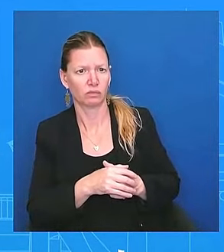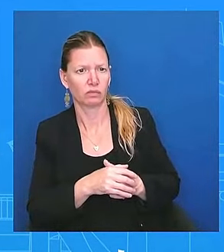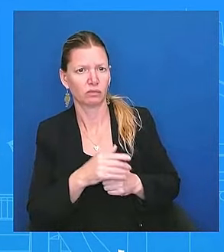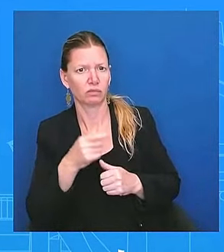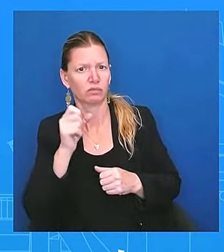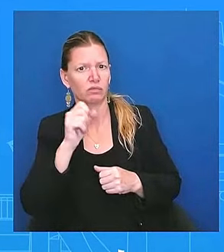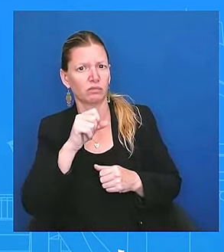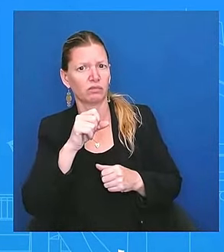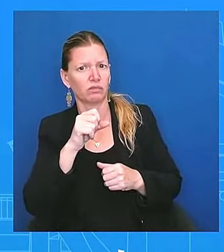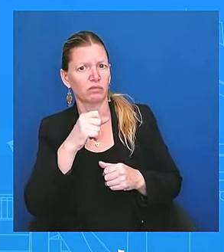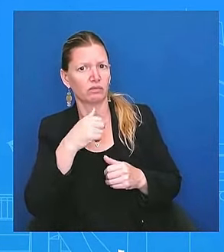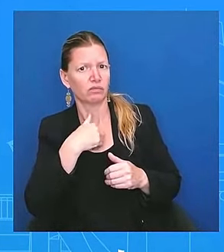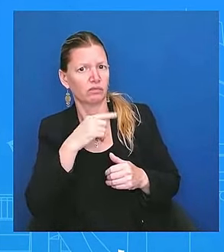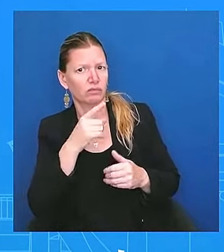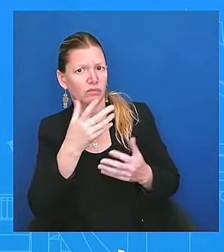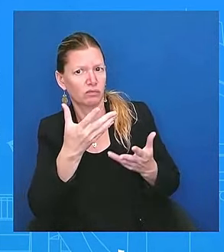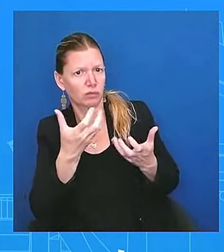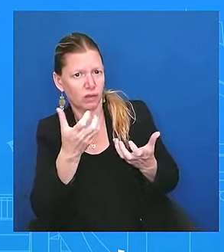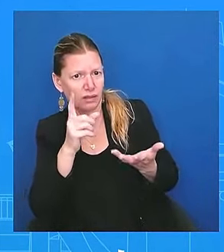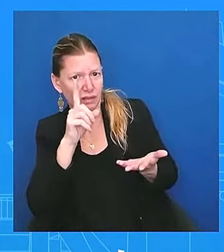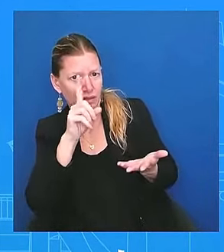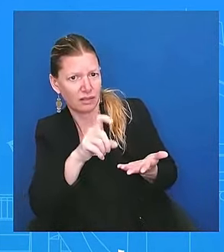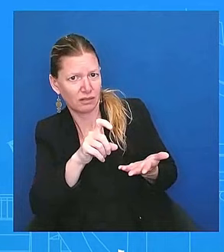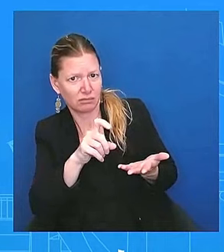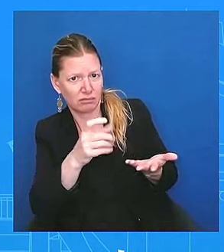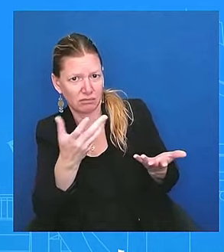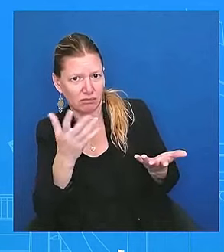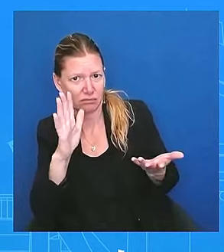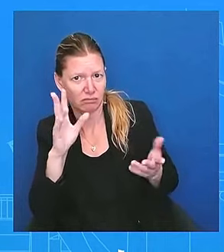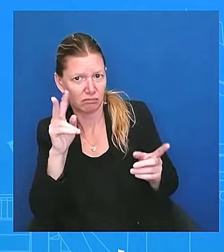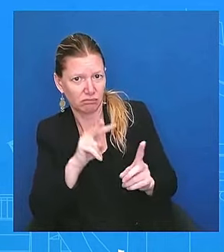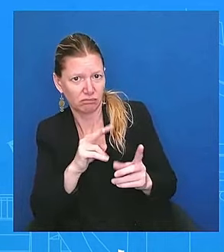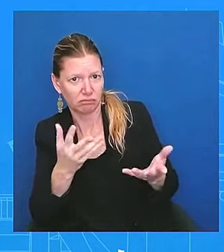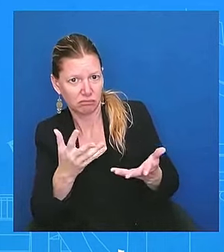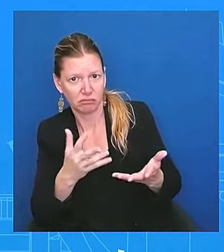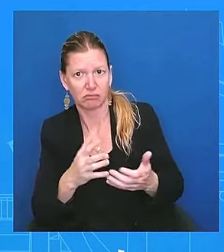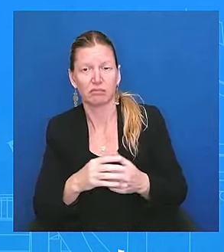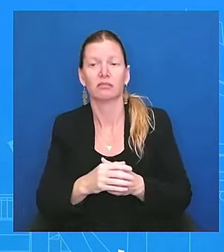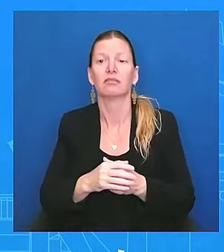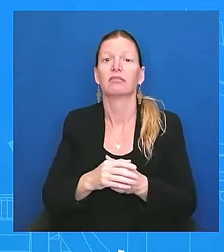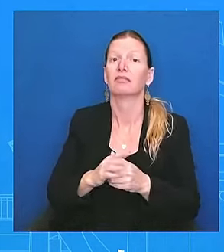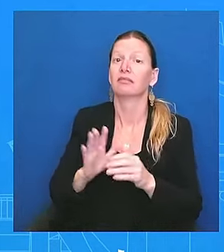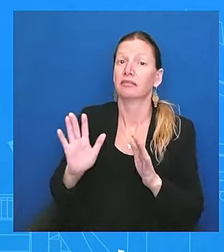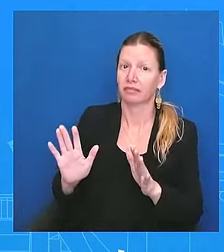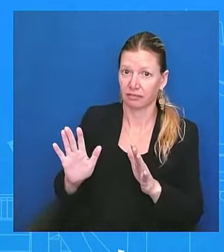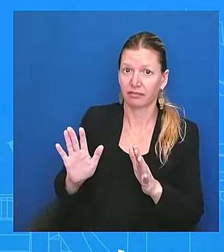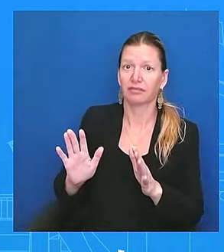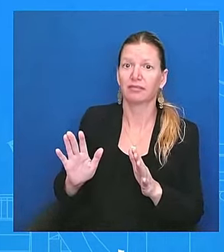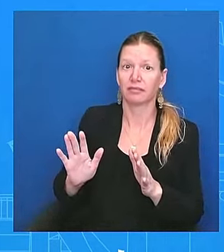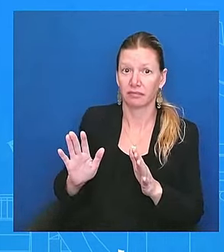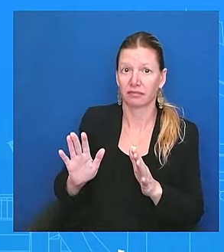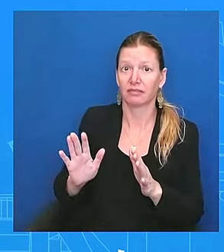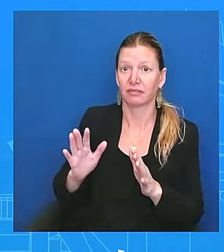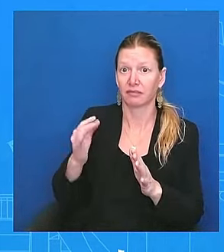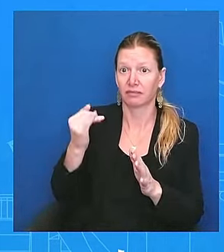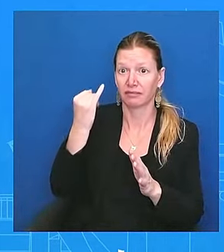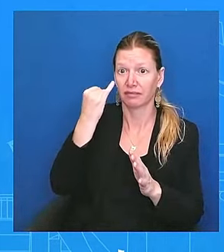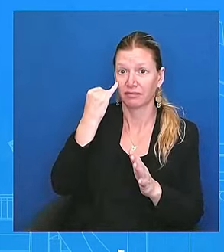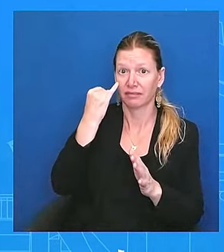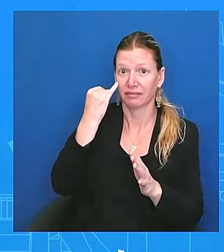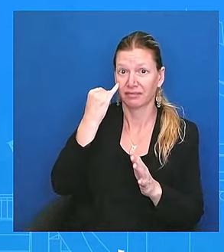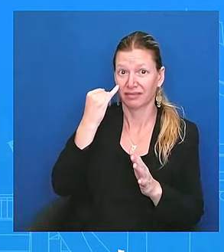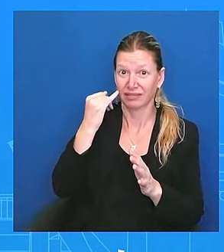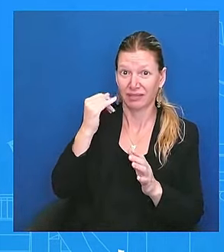awake. That's inappropriate. As you heard from your colleague, the president of the WHA, that's inappropriate. Thank you, Kelly.